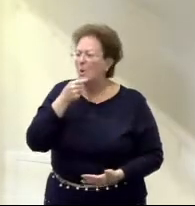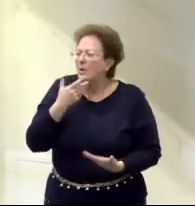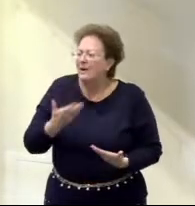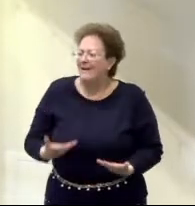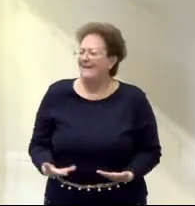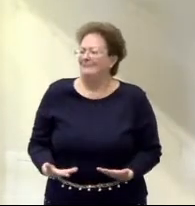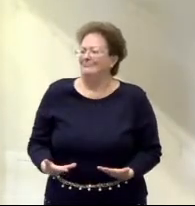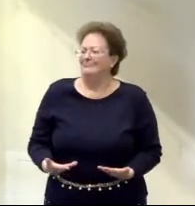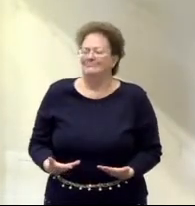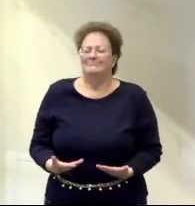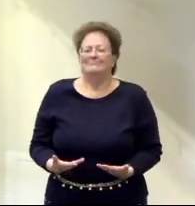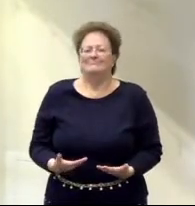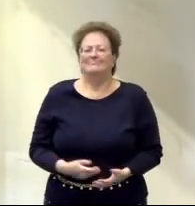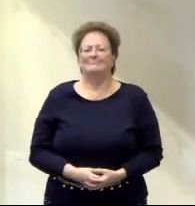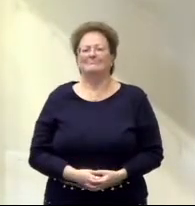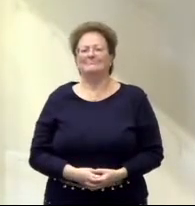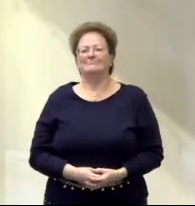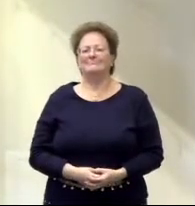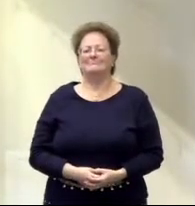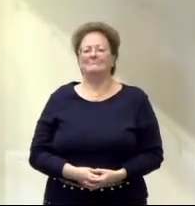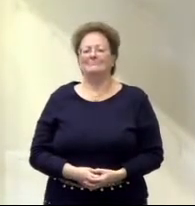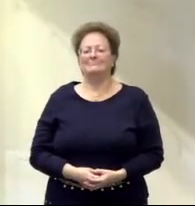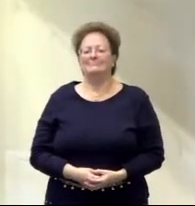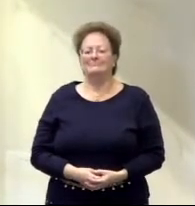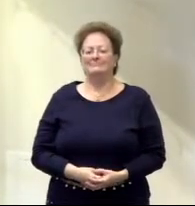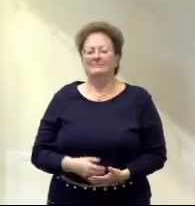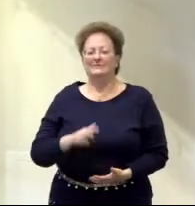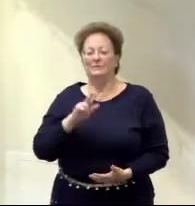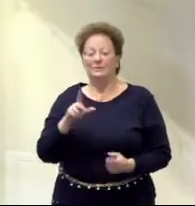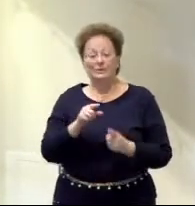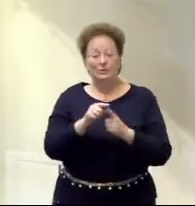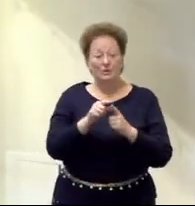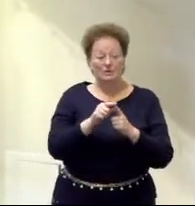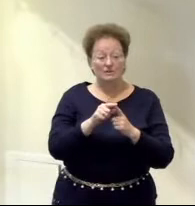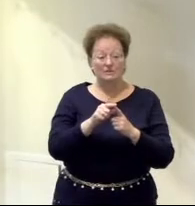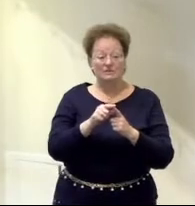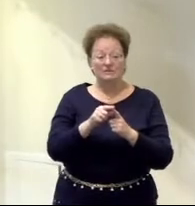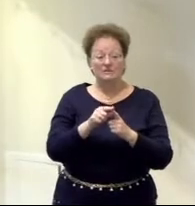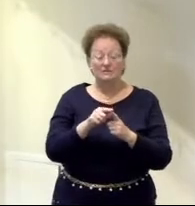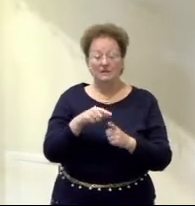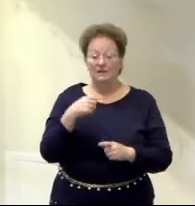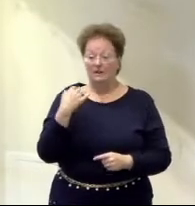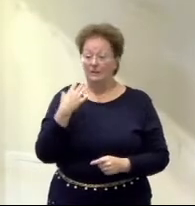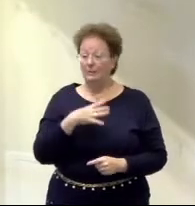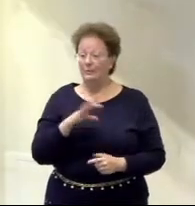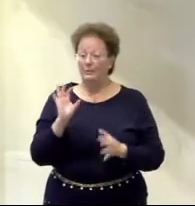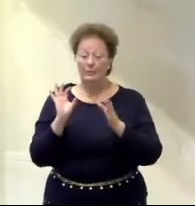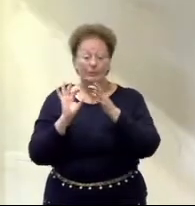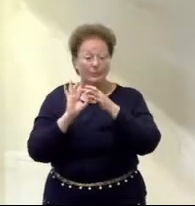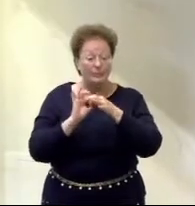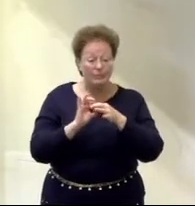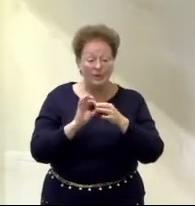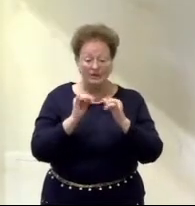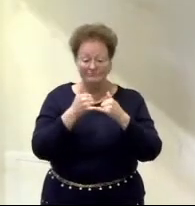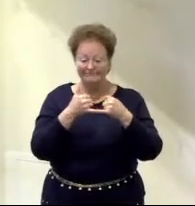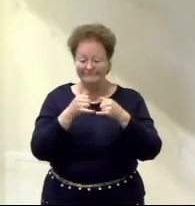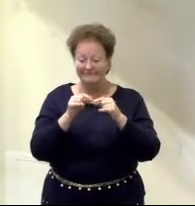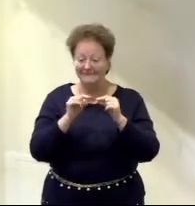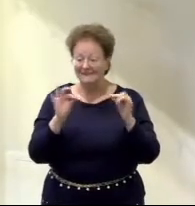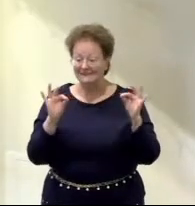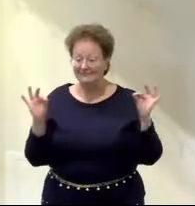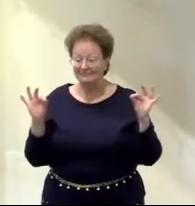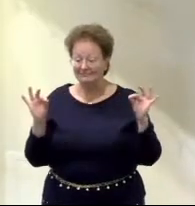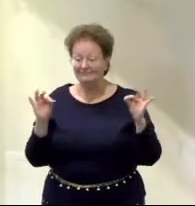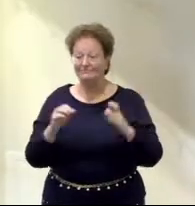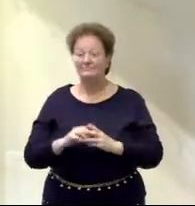I? Three short little words, but boy, when they're put together, they form a very powerful and